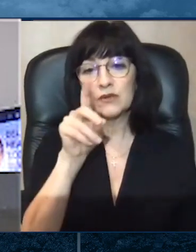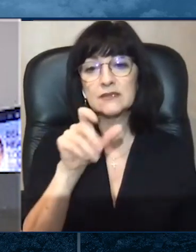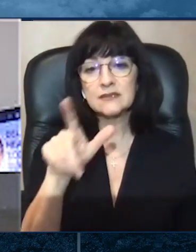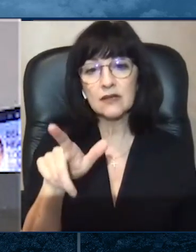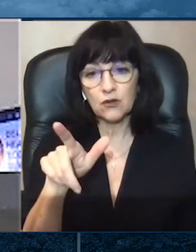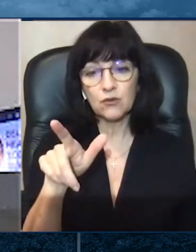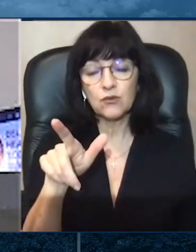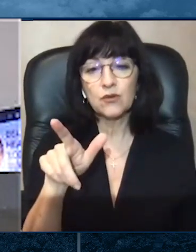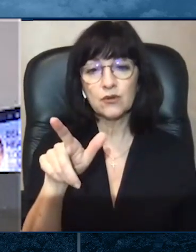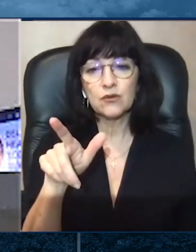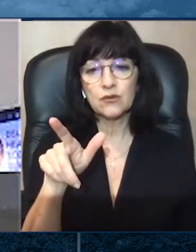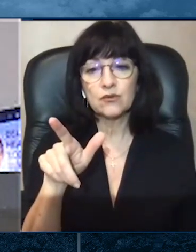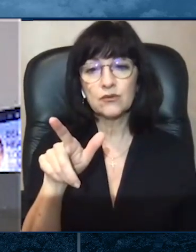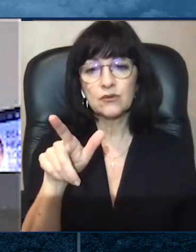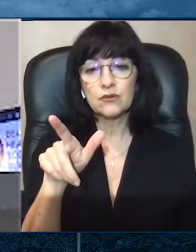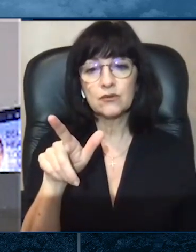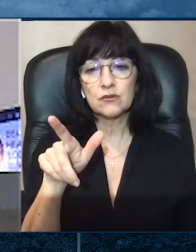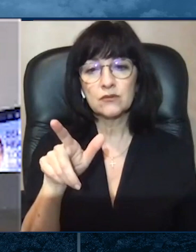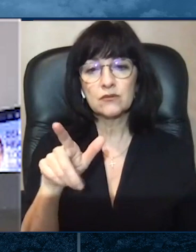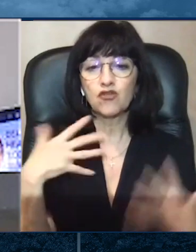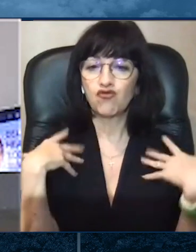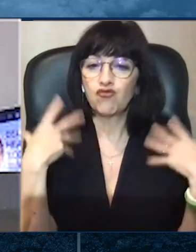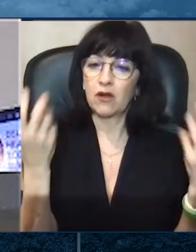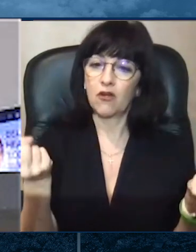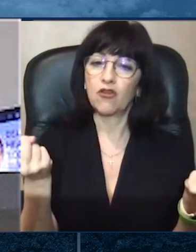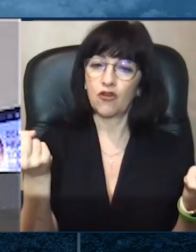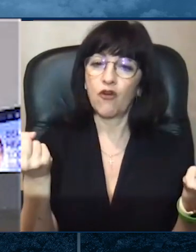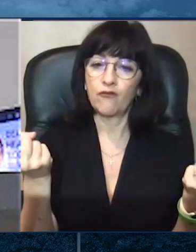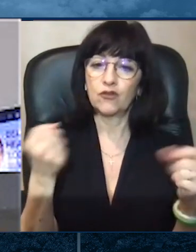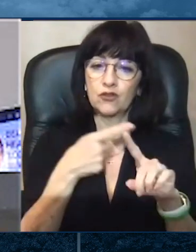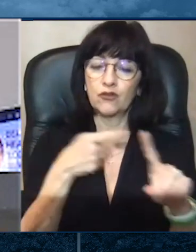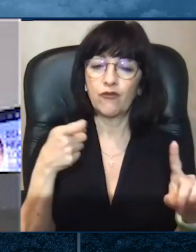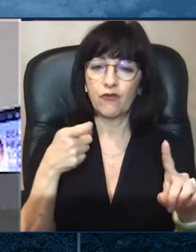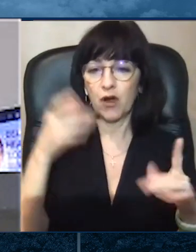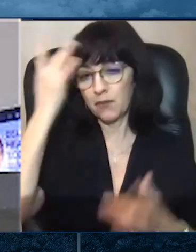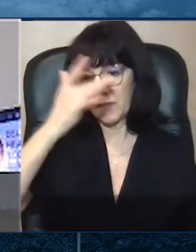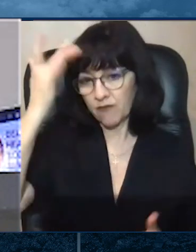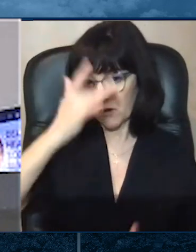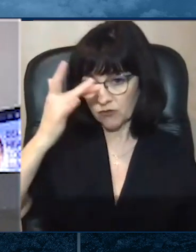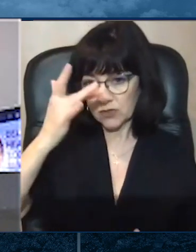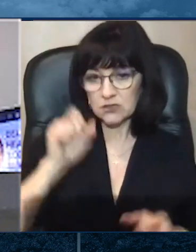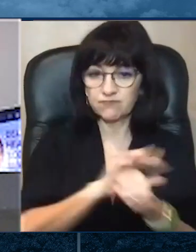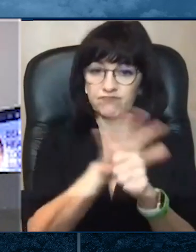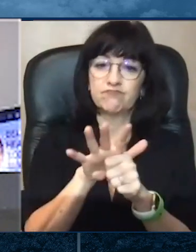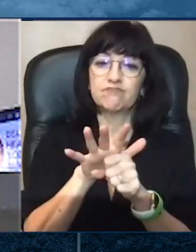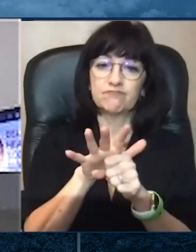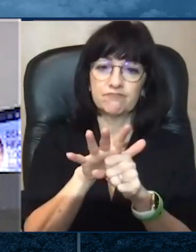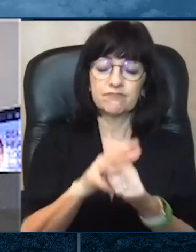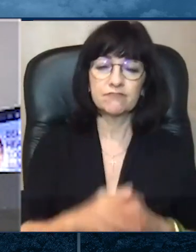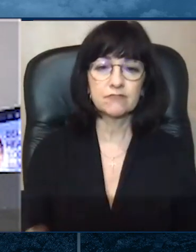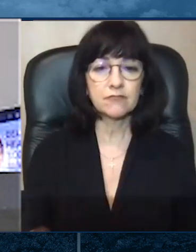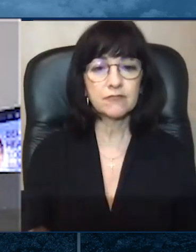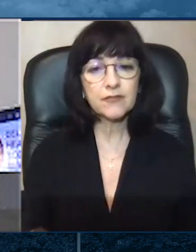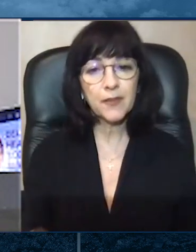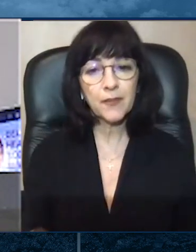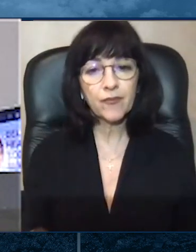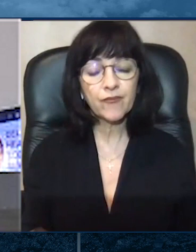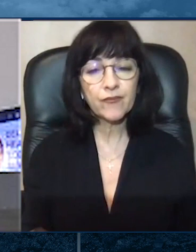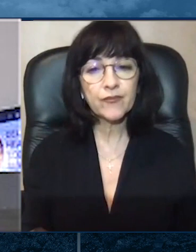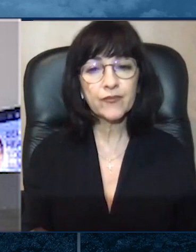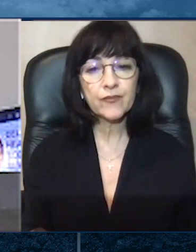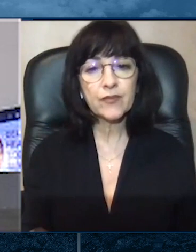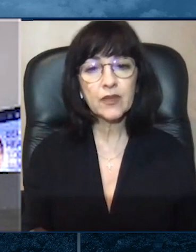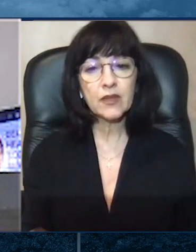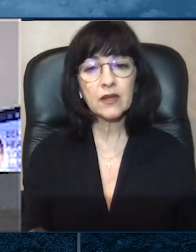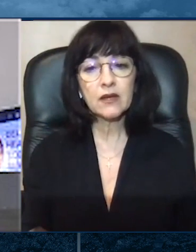7,628 de casos negativos. La